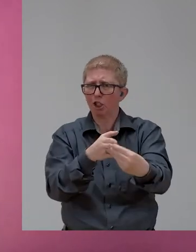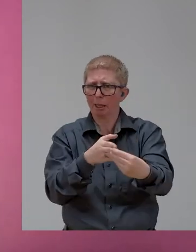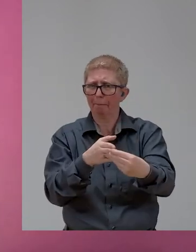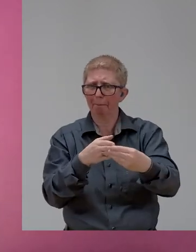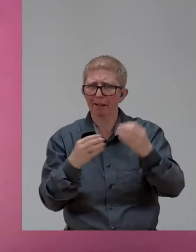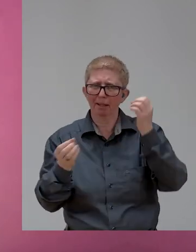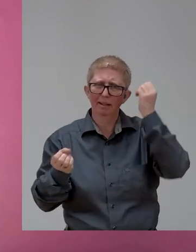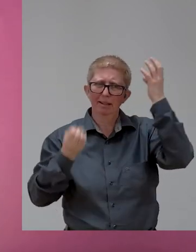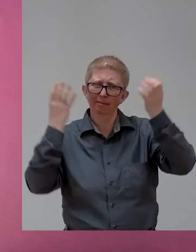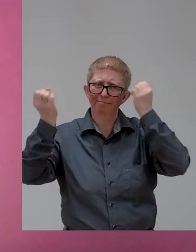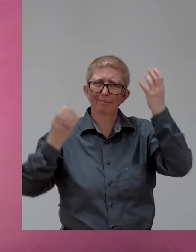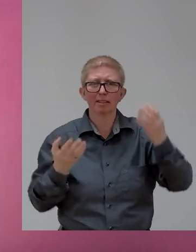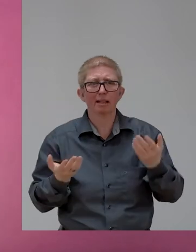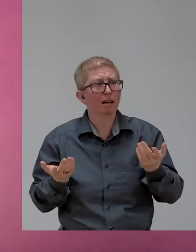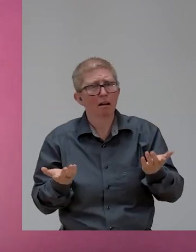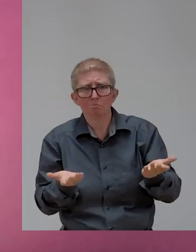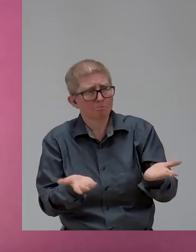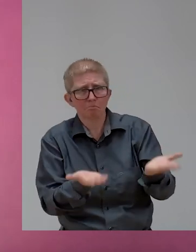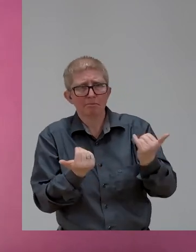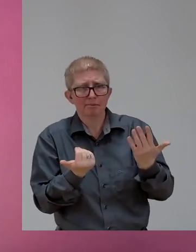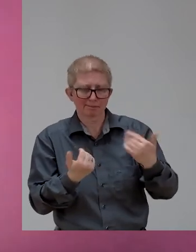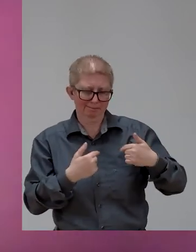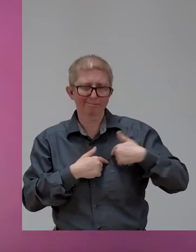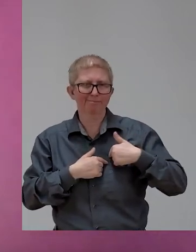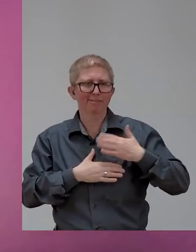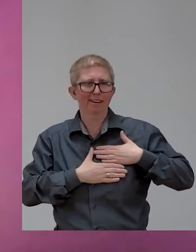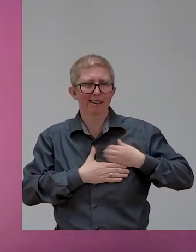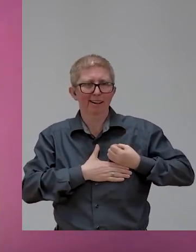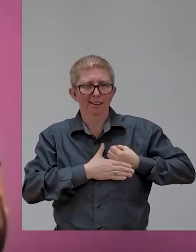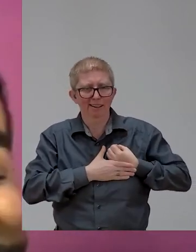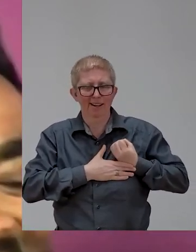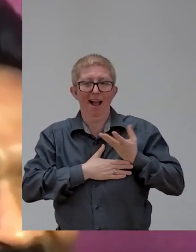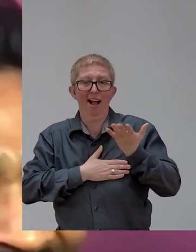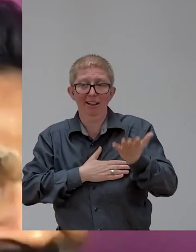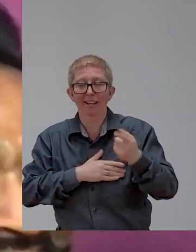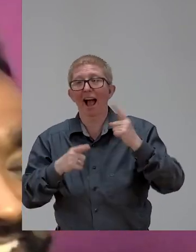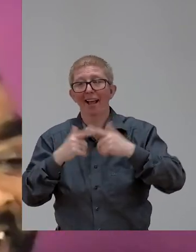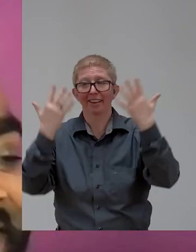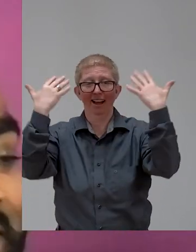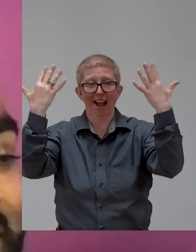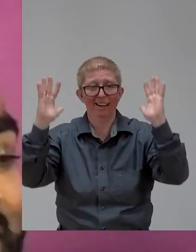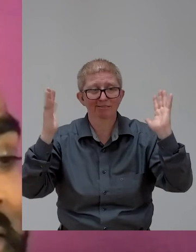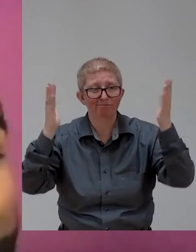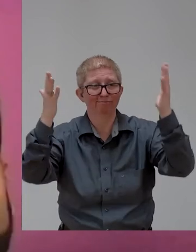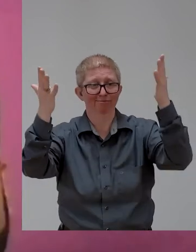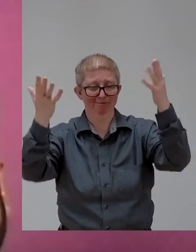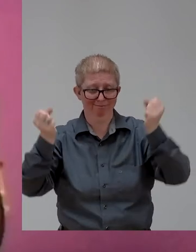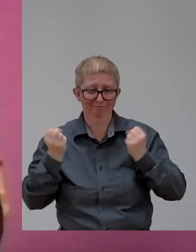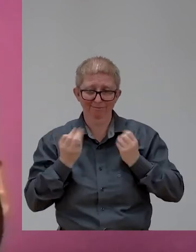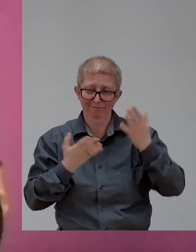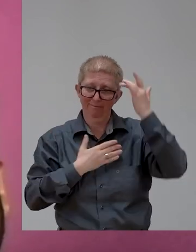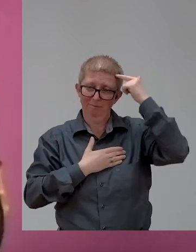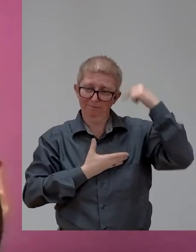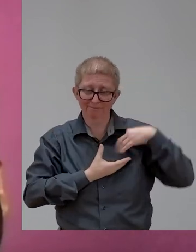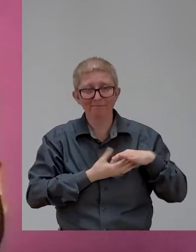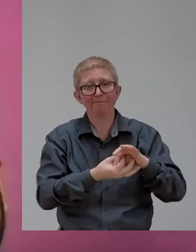And I think, Caroline, I'm just copying you here. But it's not to